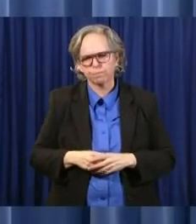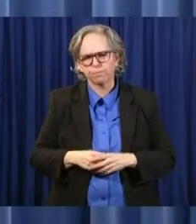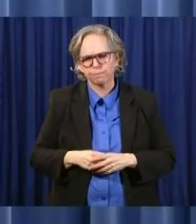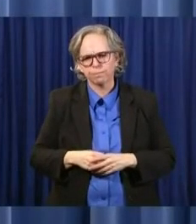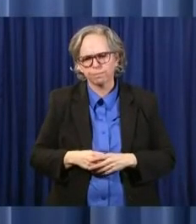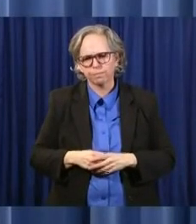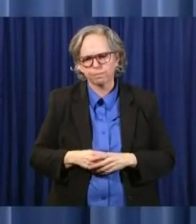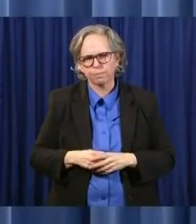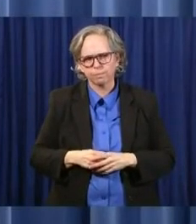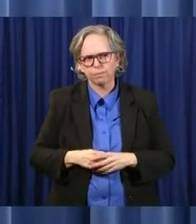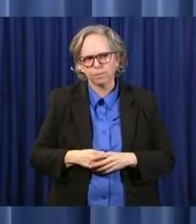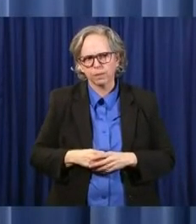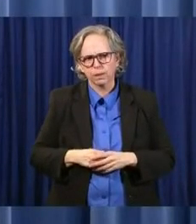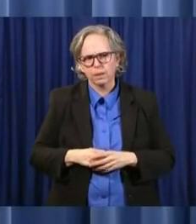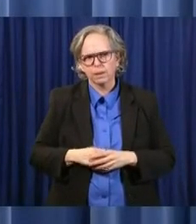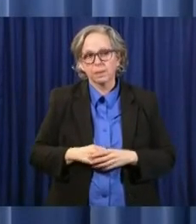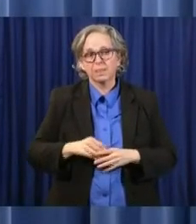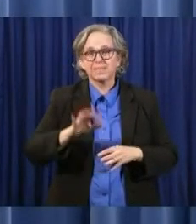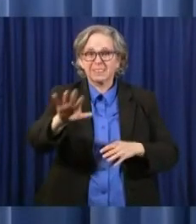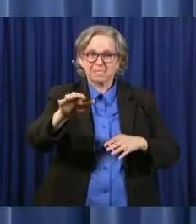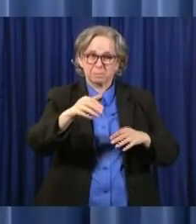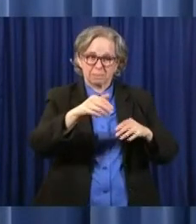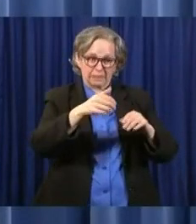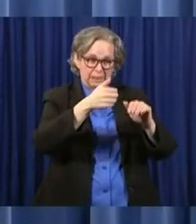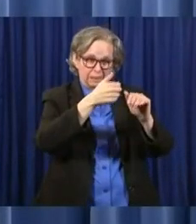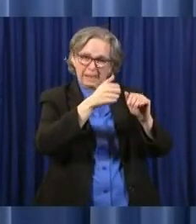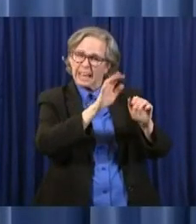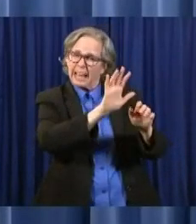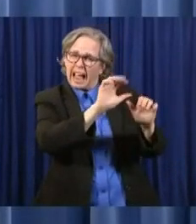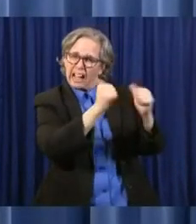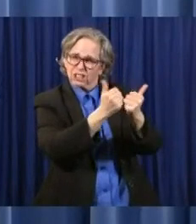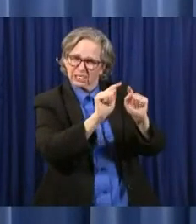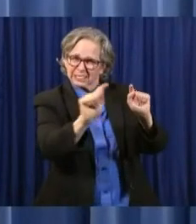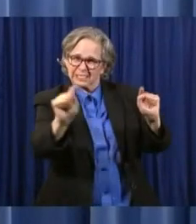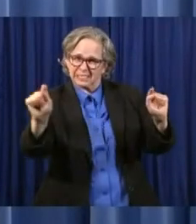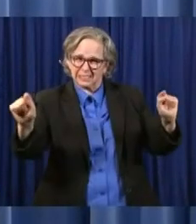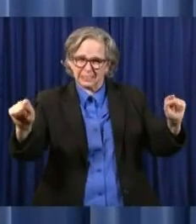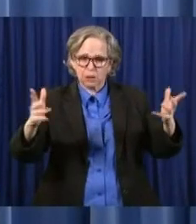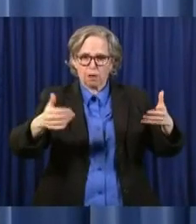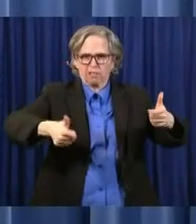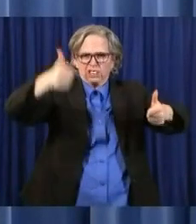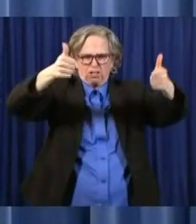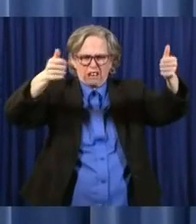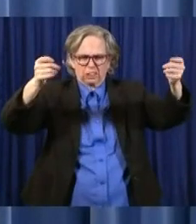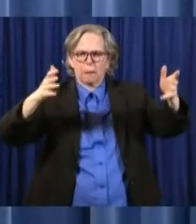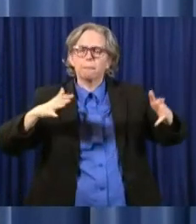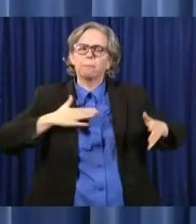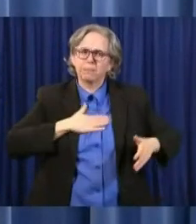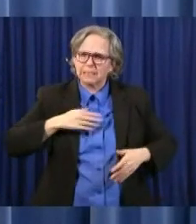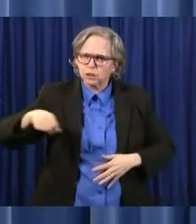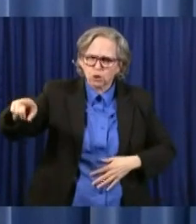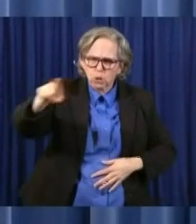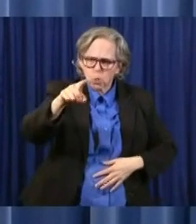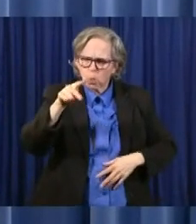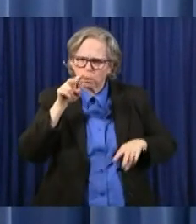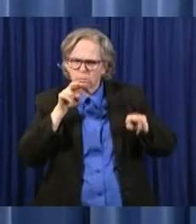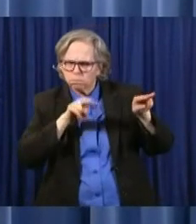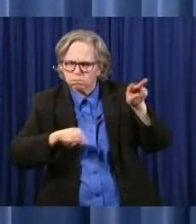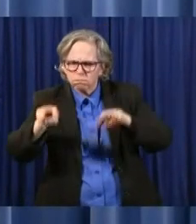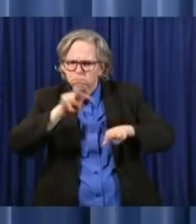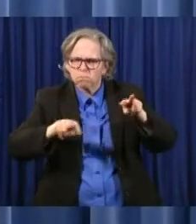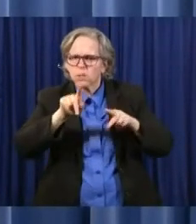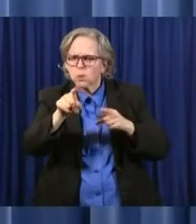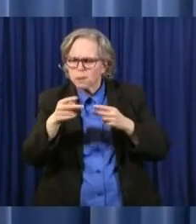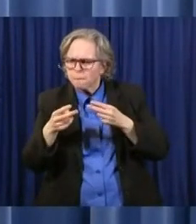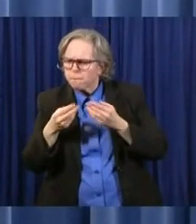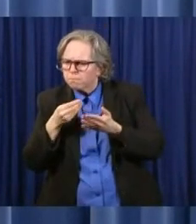I have asked each agency director to continue to identify additional savings in their budgets for the remainder